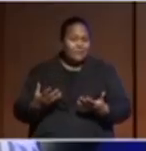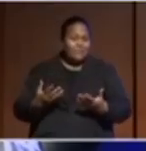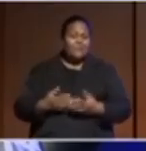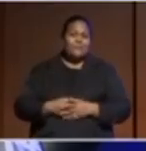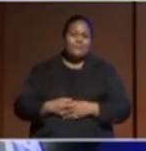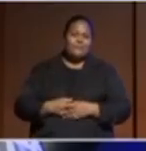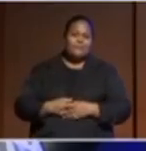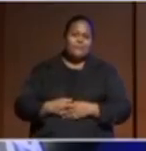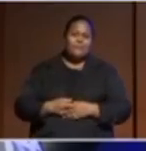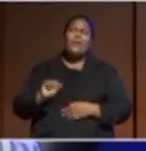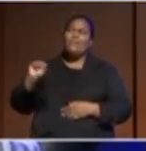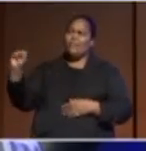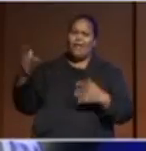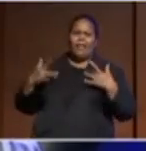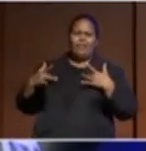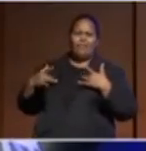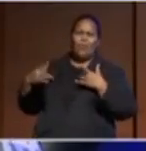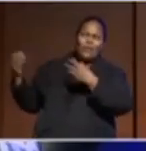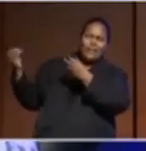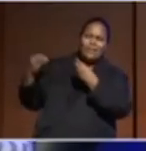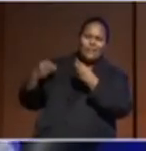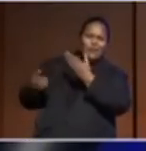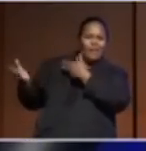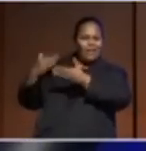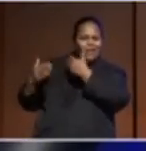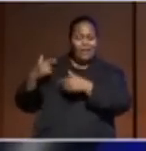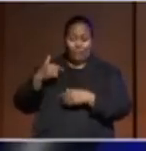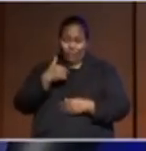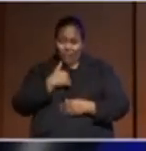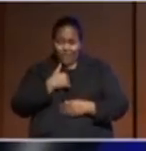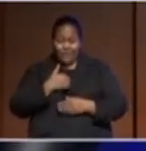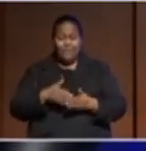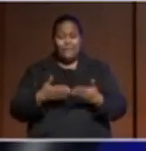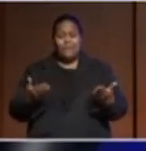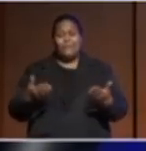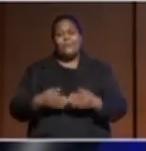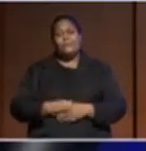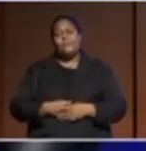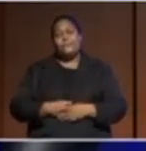were doing. So, for me, you know, I